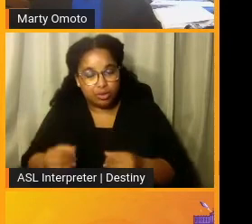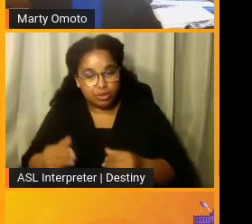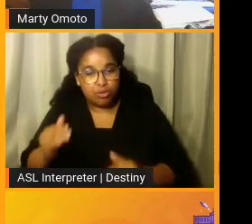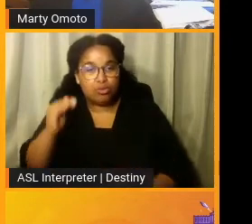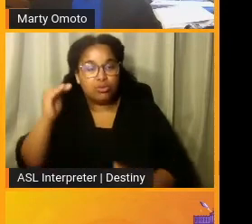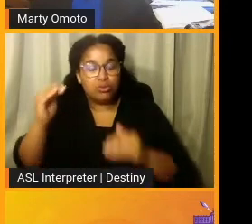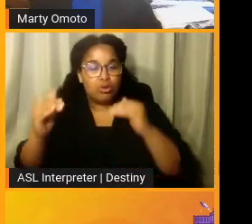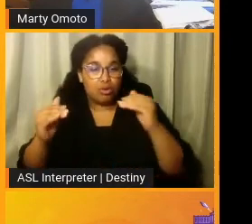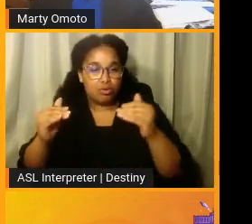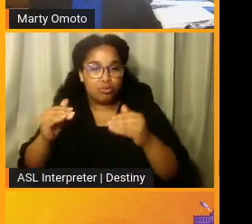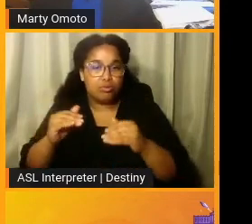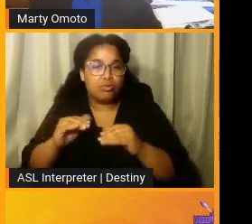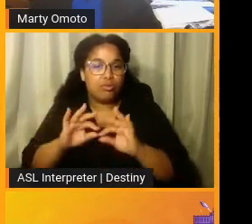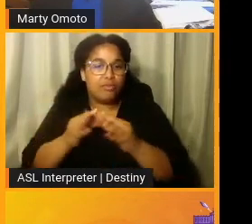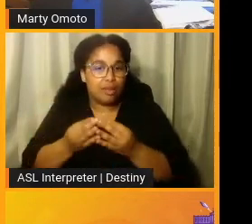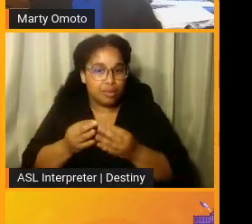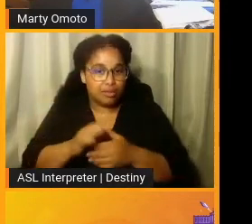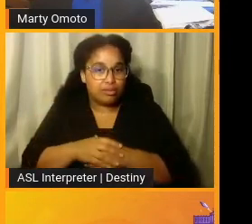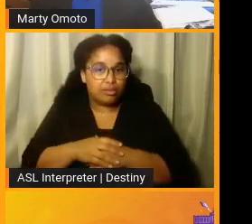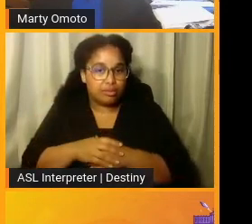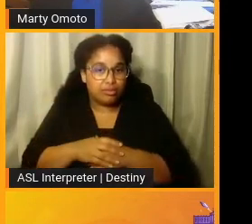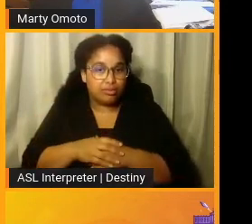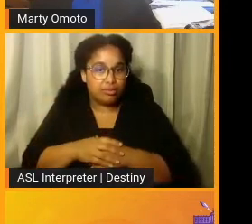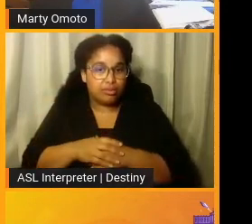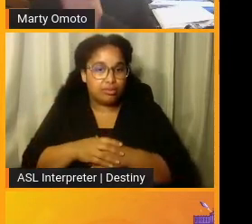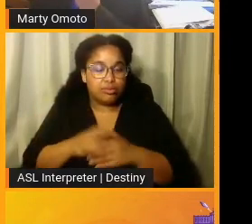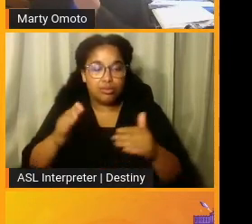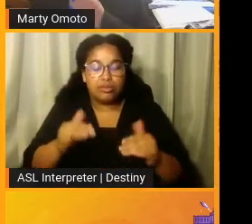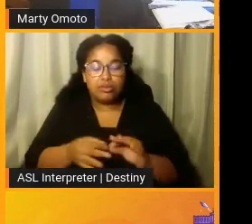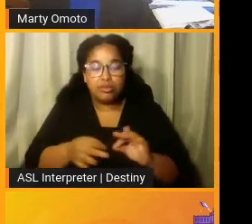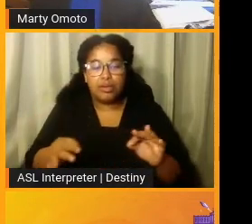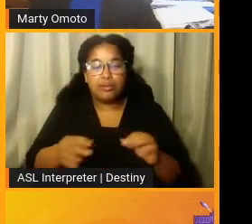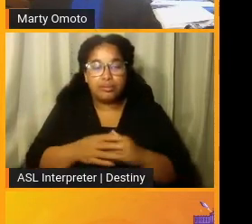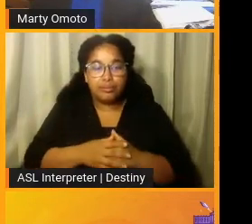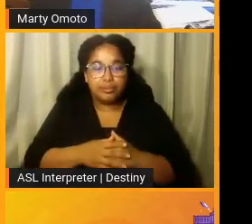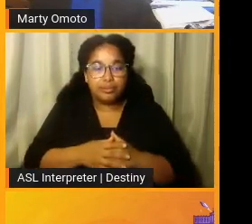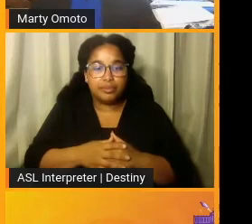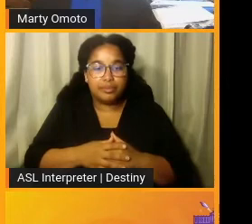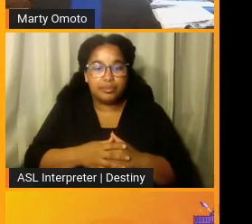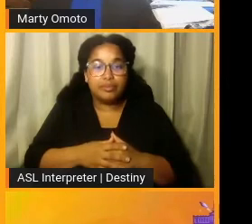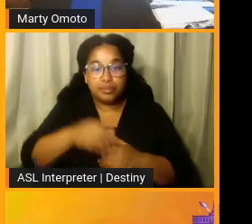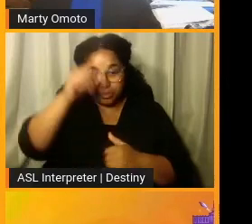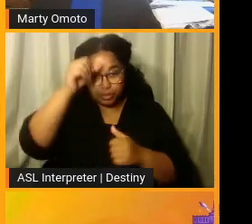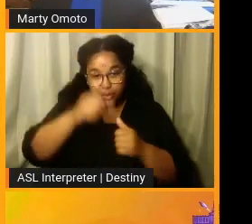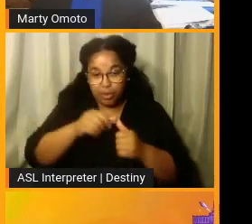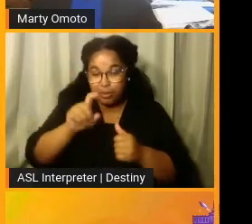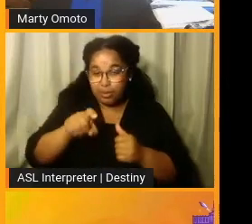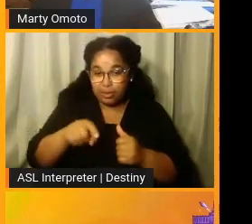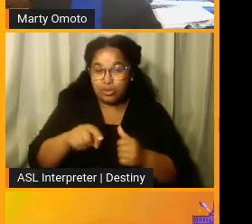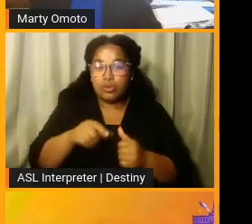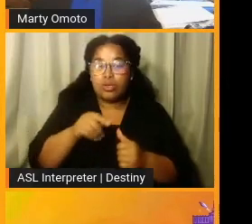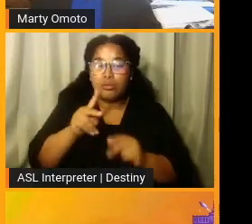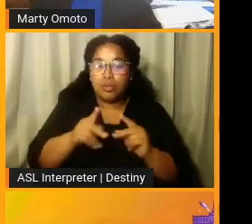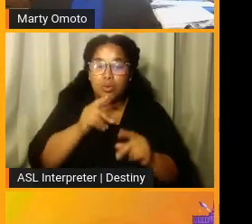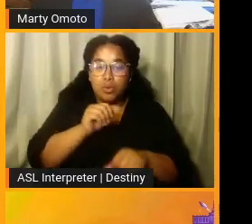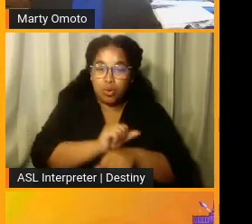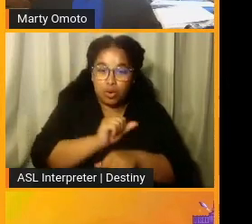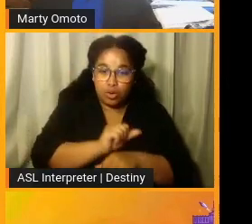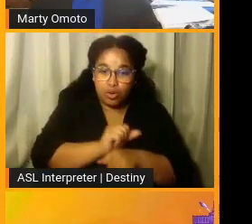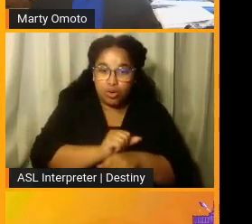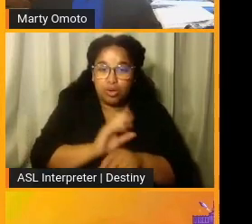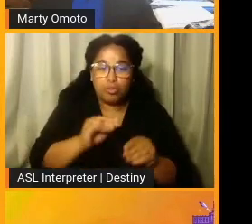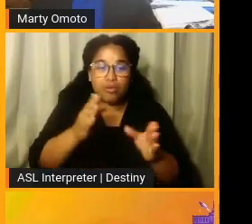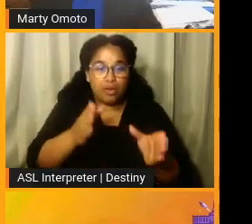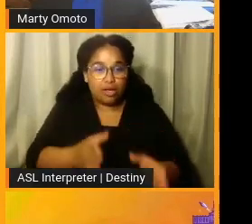that adult, that family. Next line. We need to remember the people who are workers, providers, who are